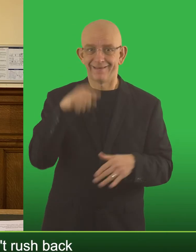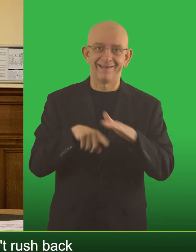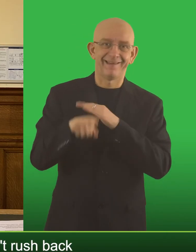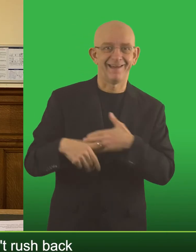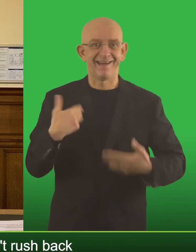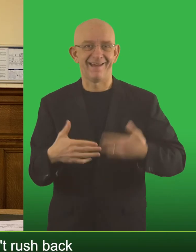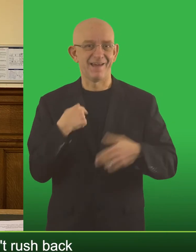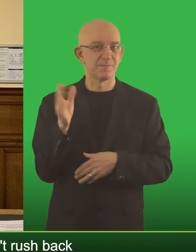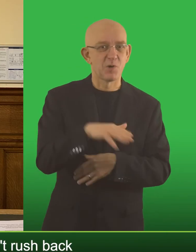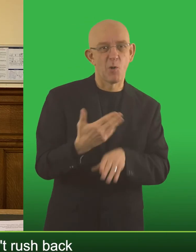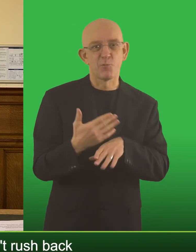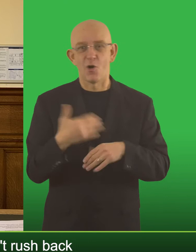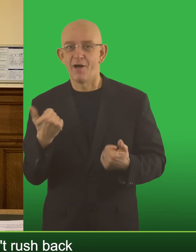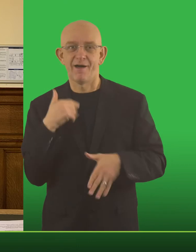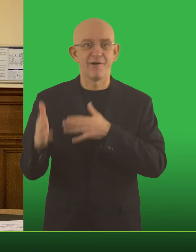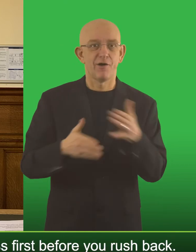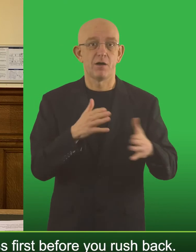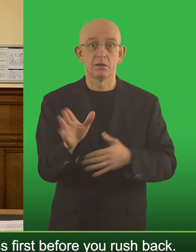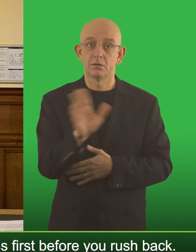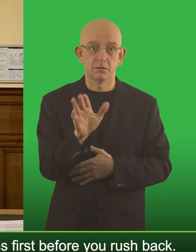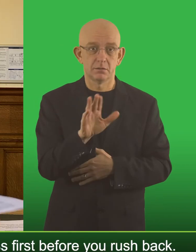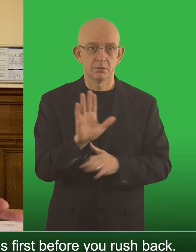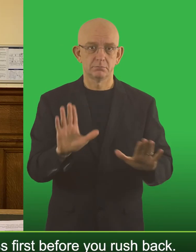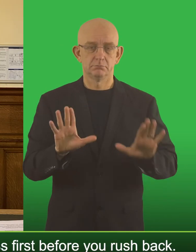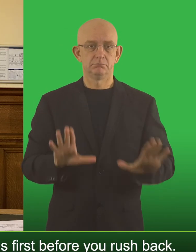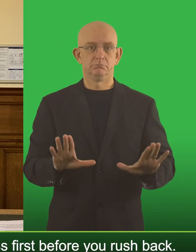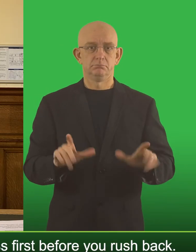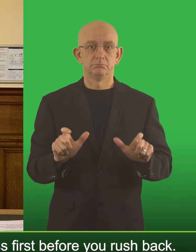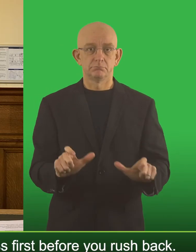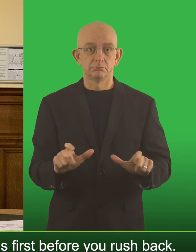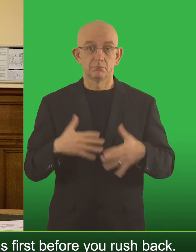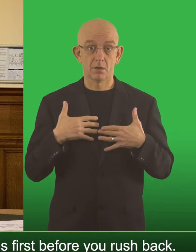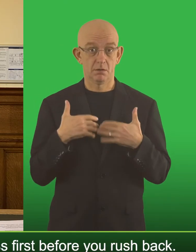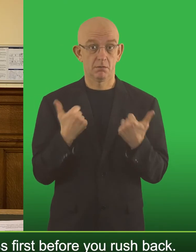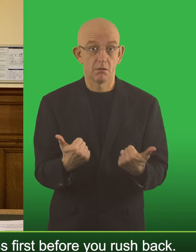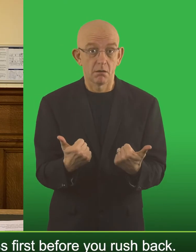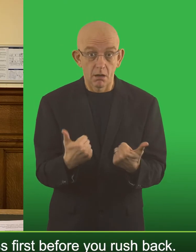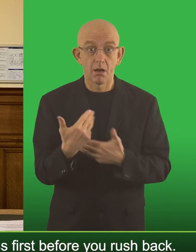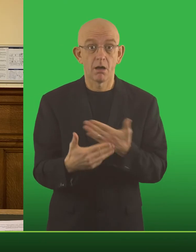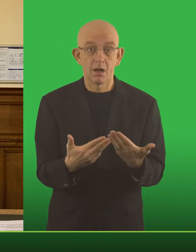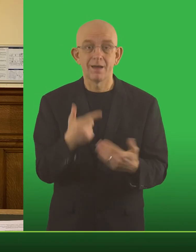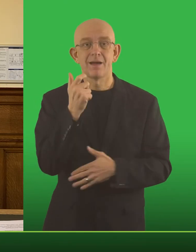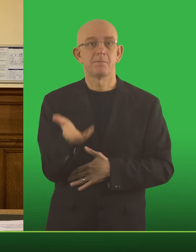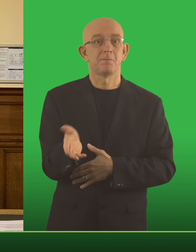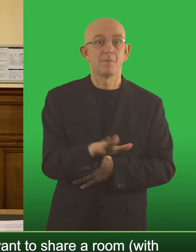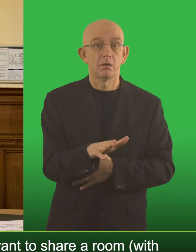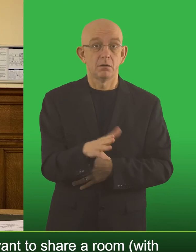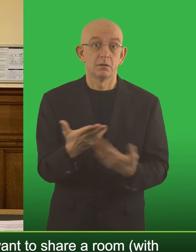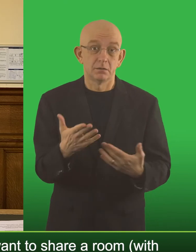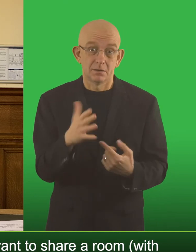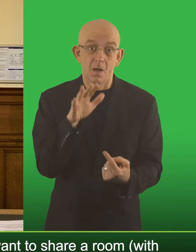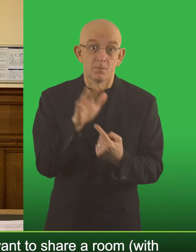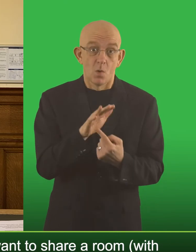shouldn't rush back to work and other activities too quickly. Take the time to fully recover from your illness first before you rush back. I